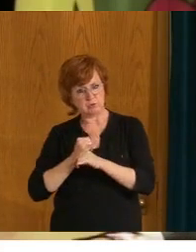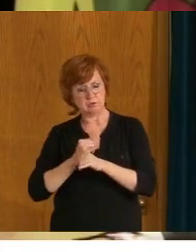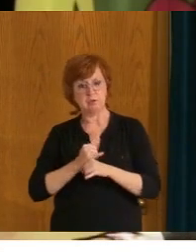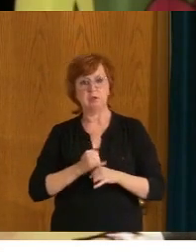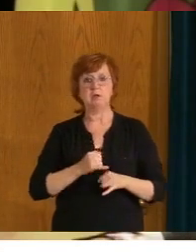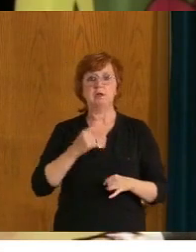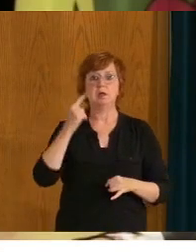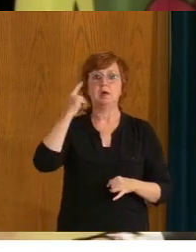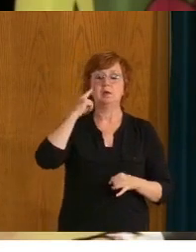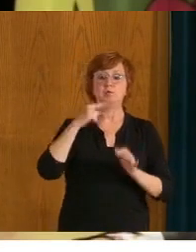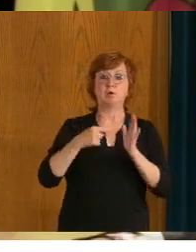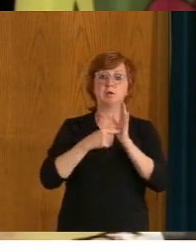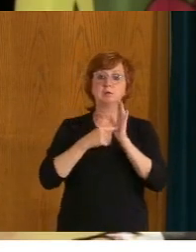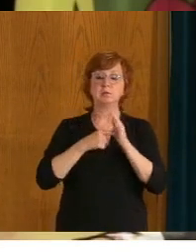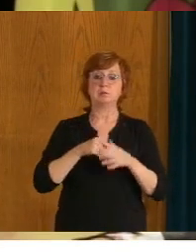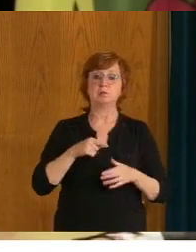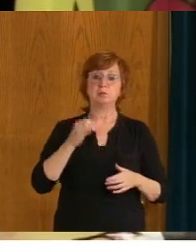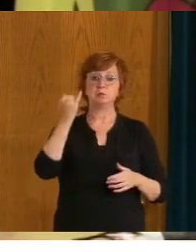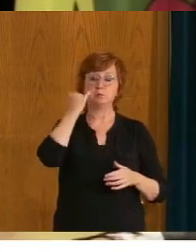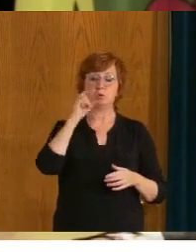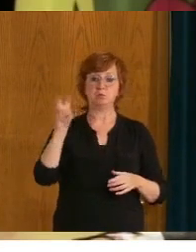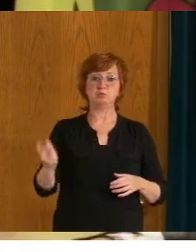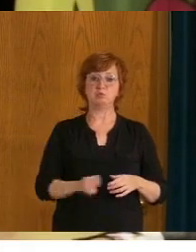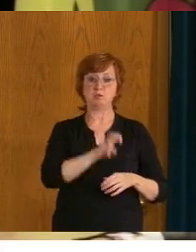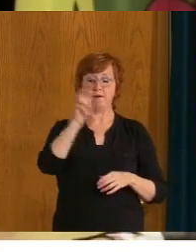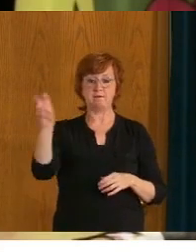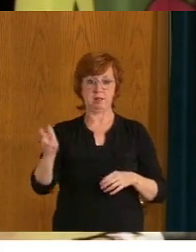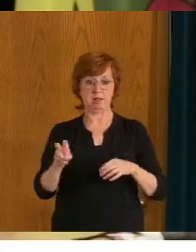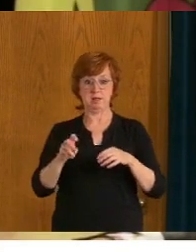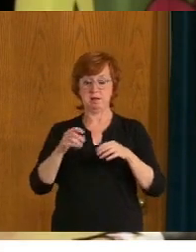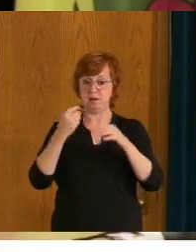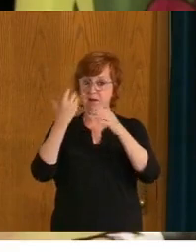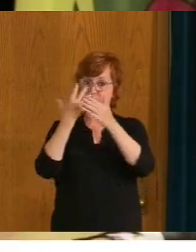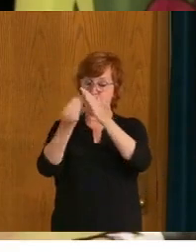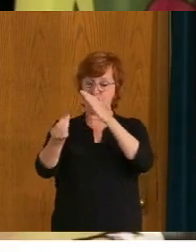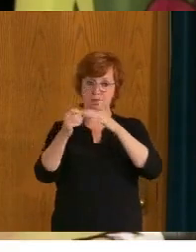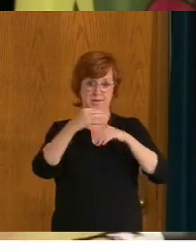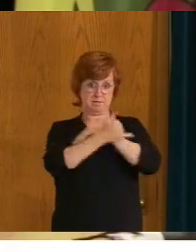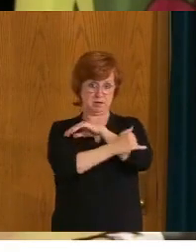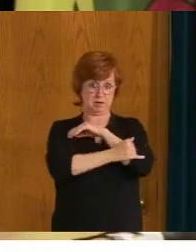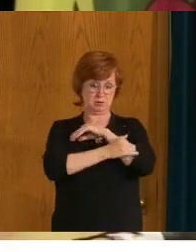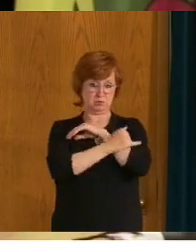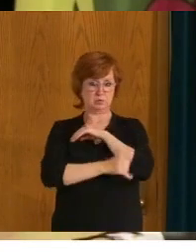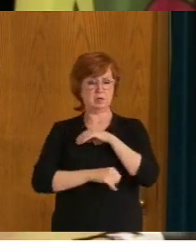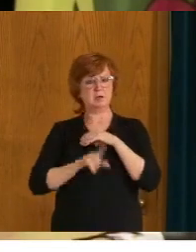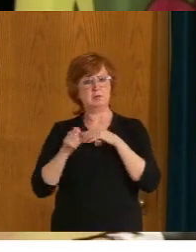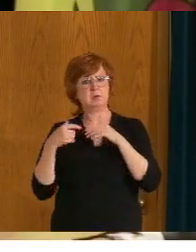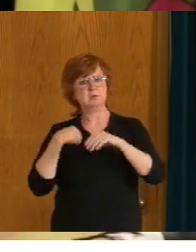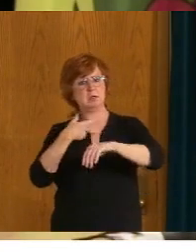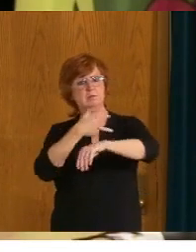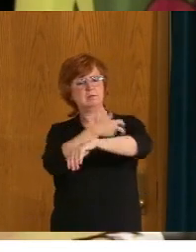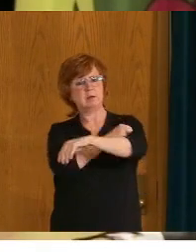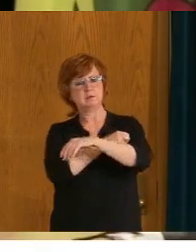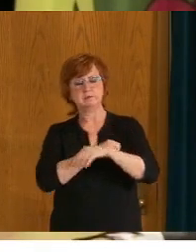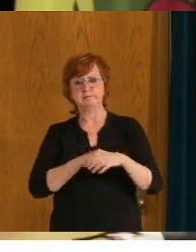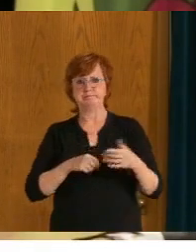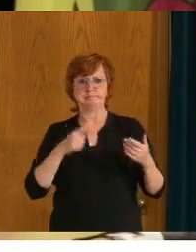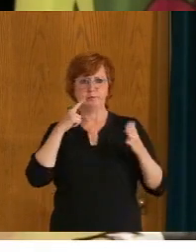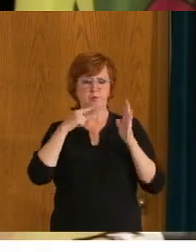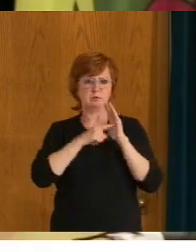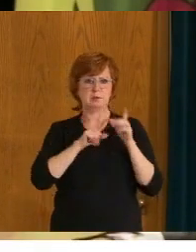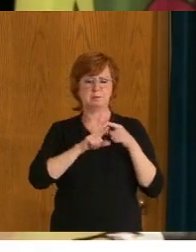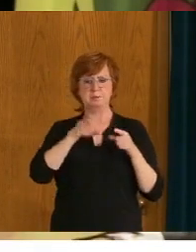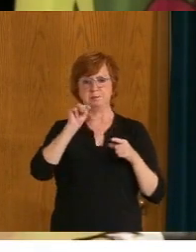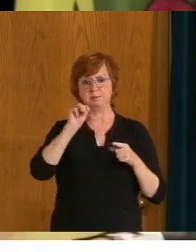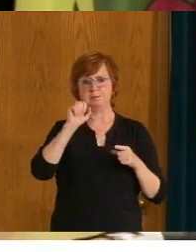now to many parts of the world, you do need to provide a proof of vaccination for malaria for, you know, typhoid, some of these